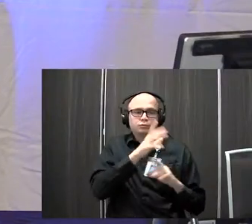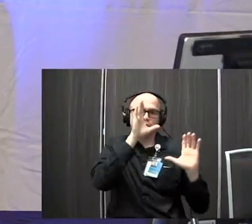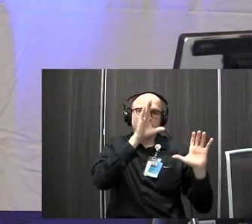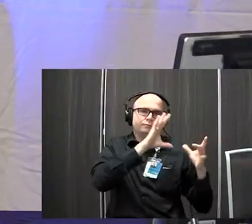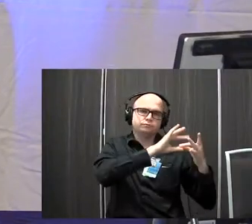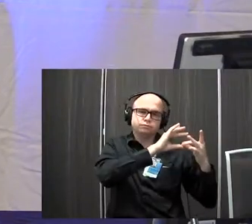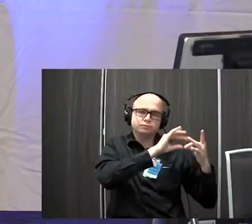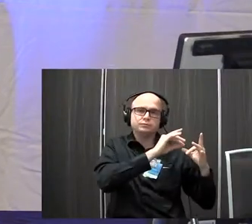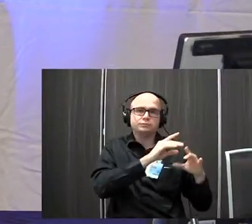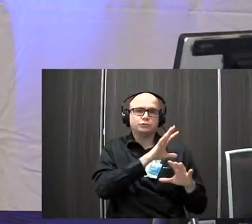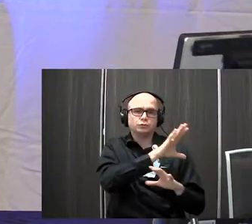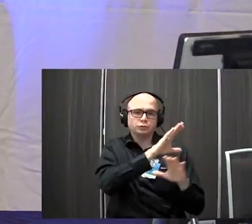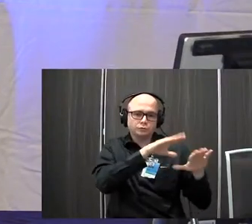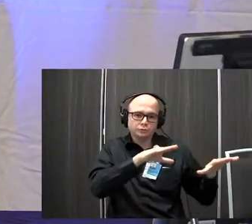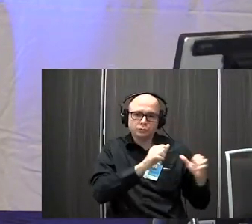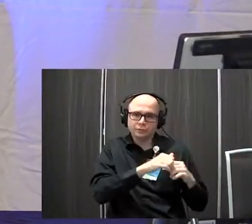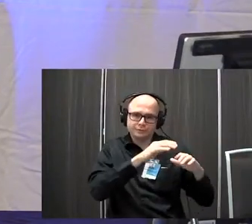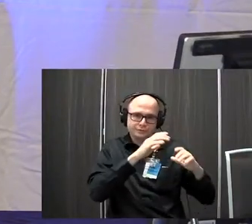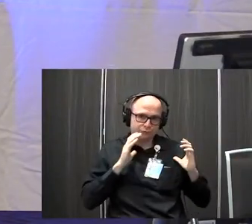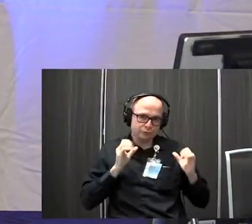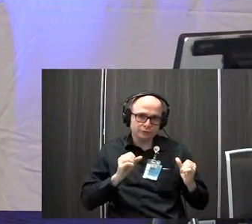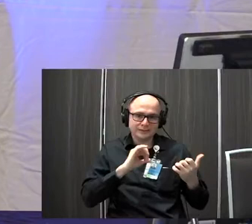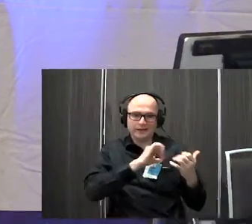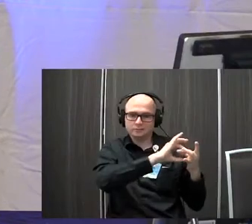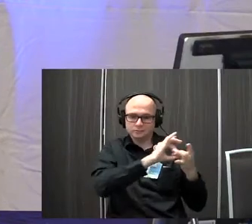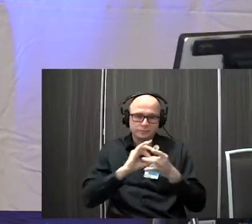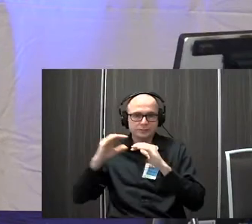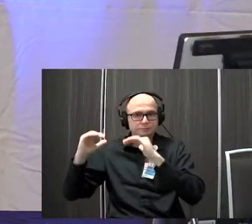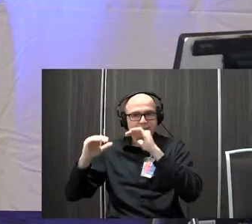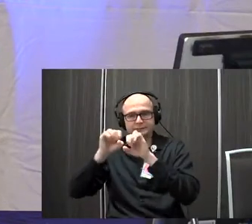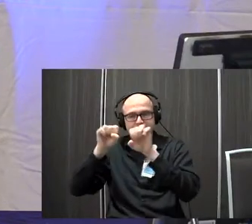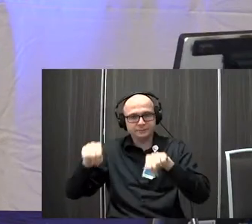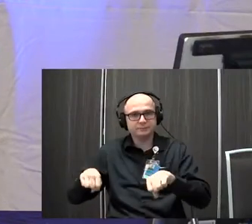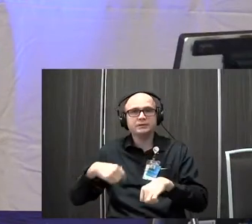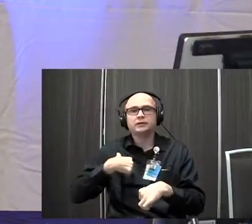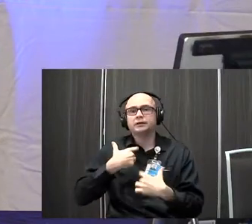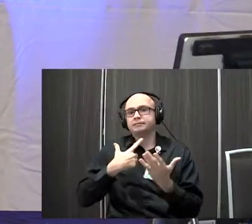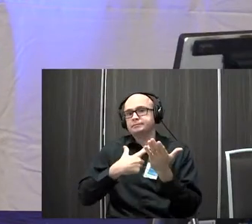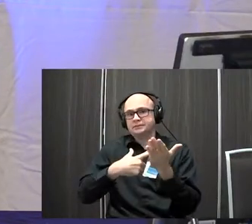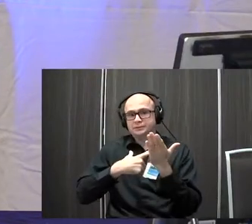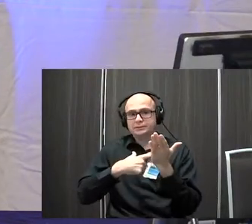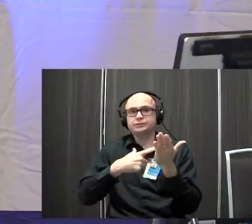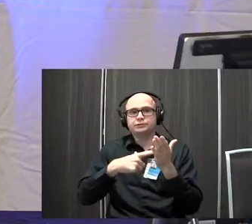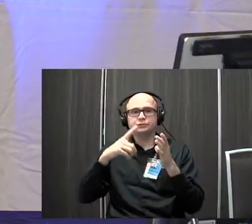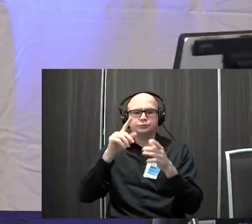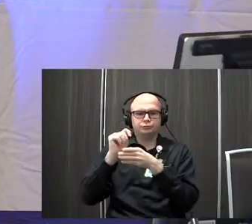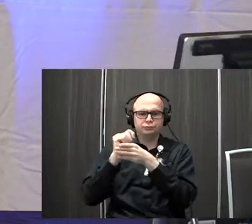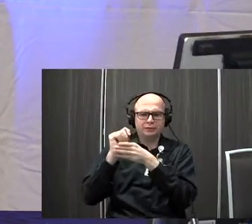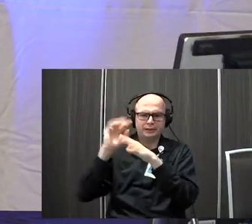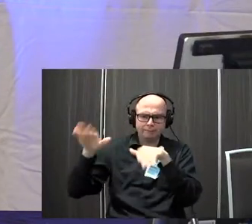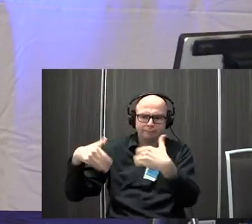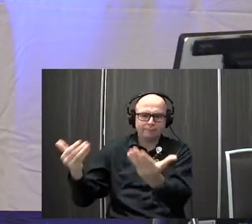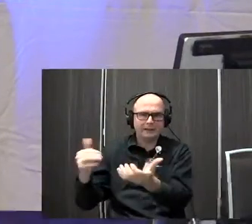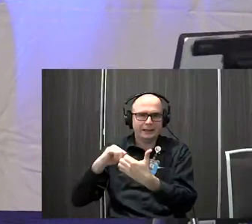in your children with CHARGE and and how it relates to their balance system. I'm going to talk to you about that retraining part. How do we